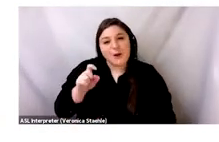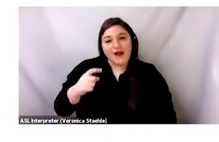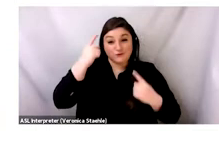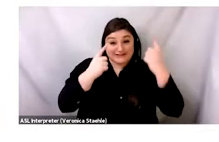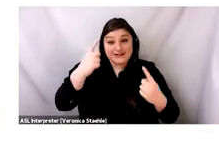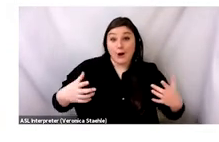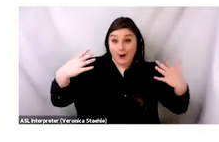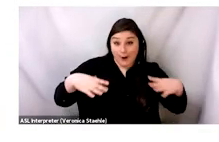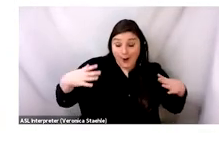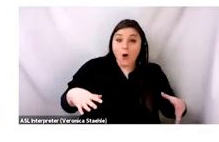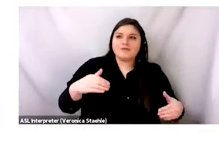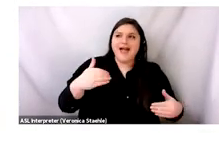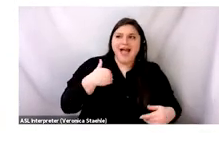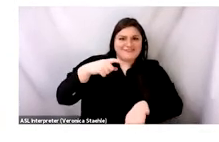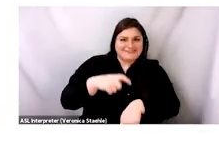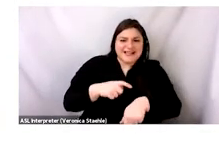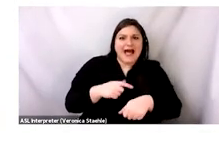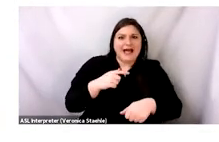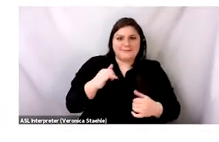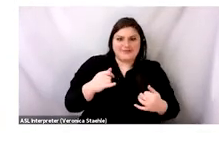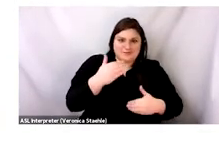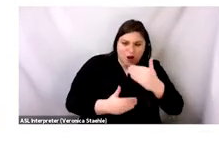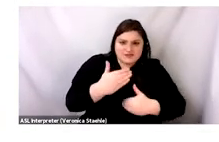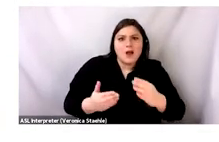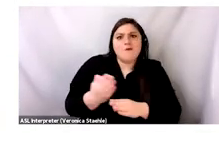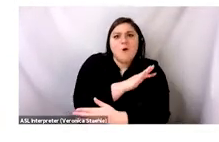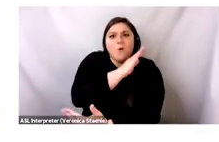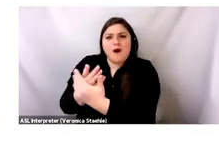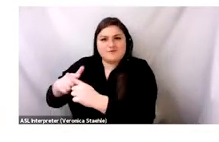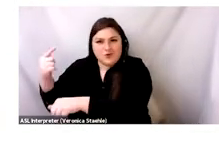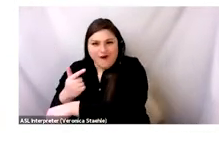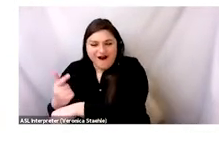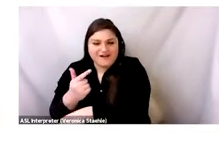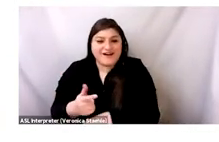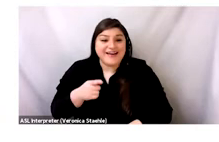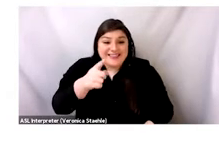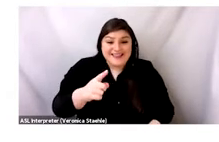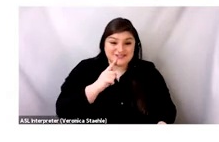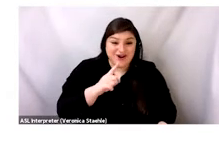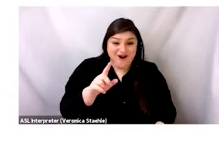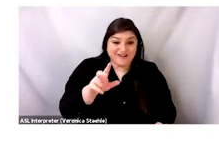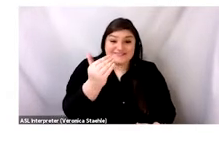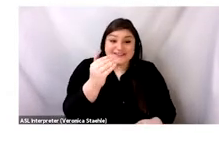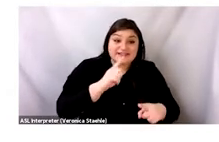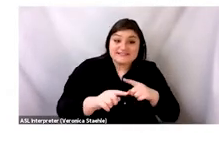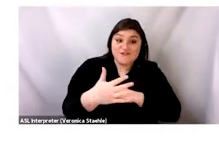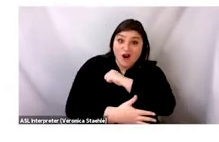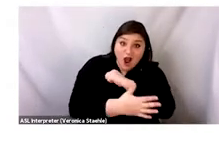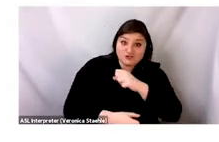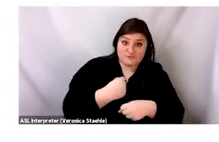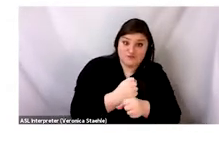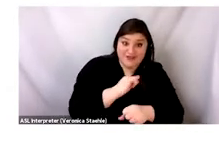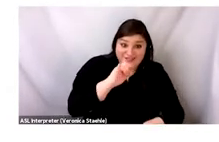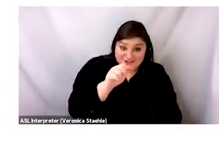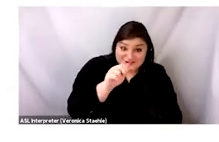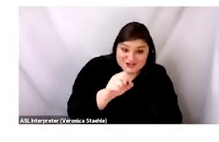Canada, and before the United States, right? These 103 pairs of jeans were manufactured in 15 different countries, and the